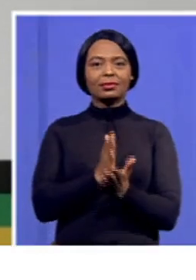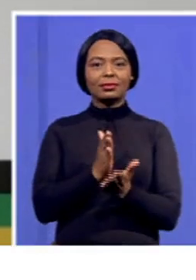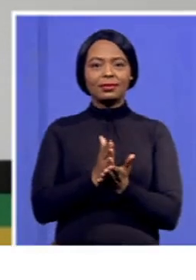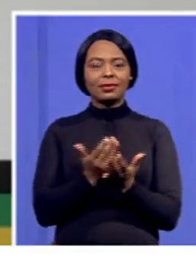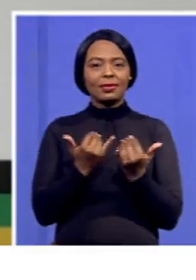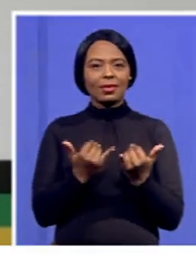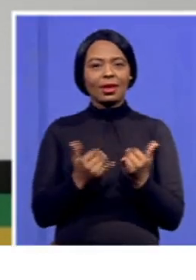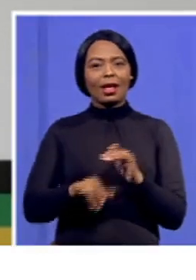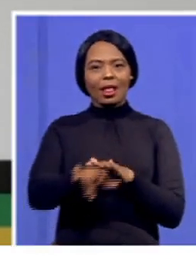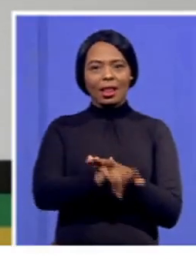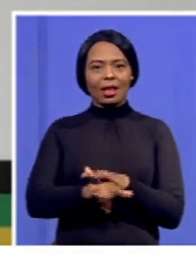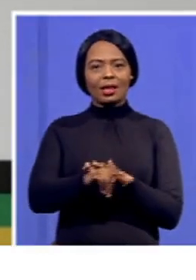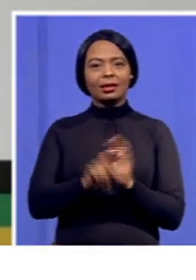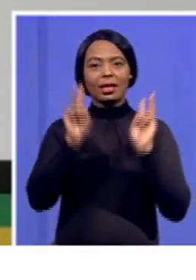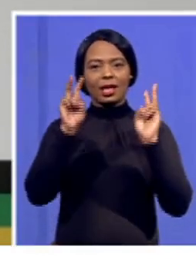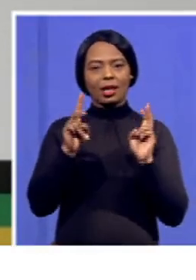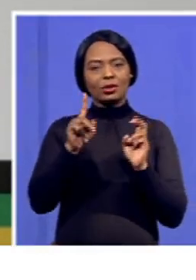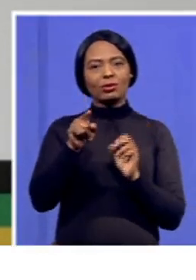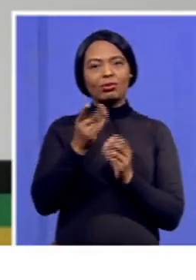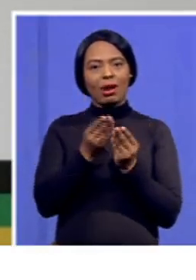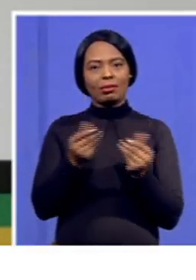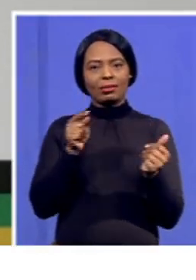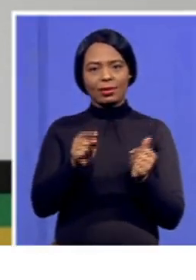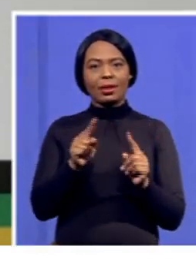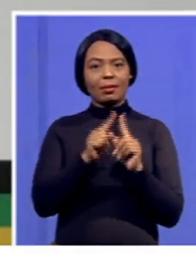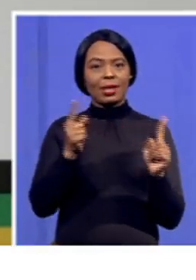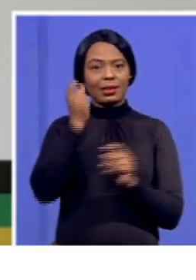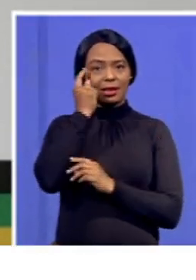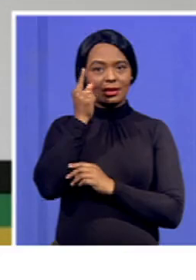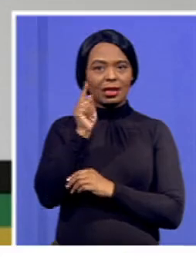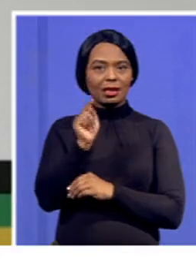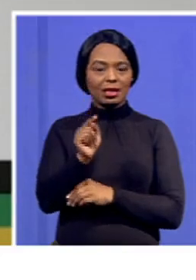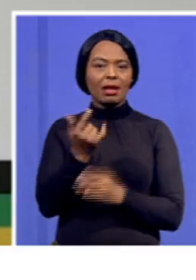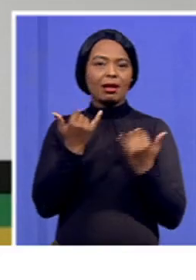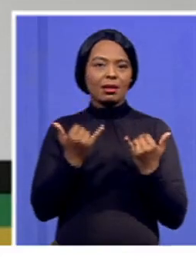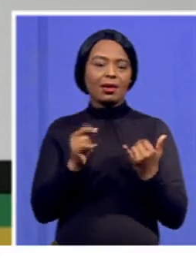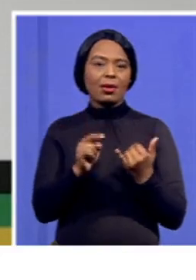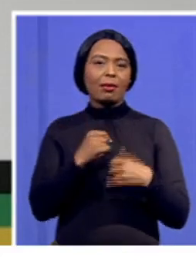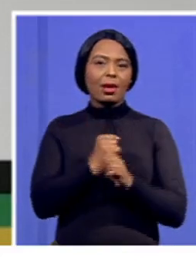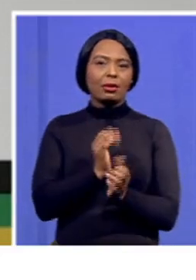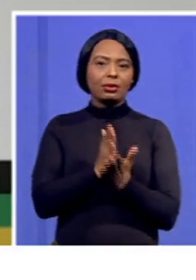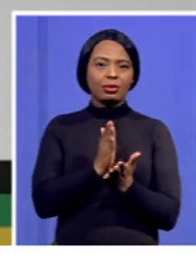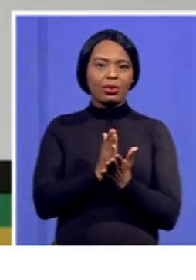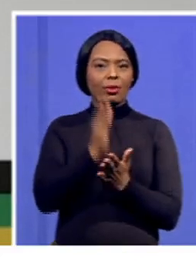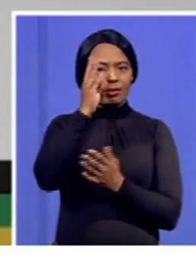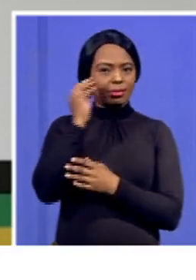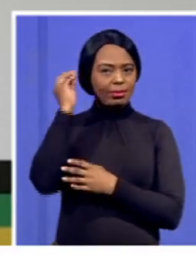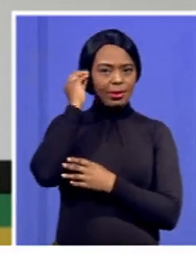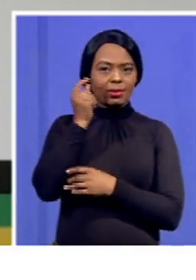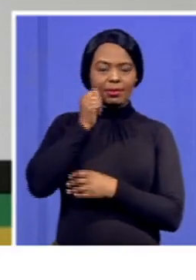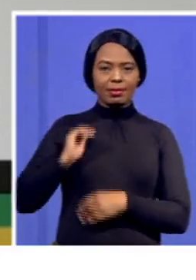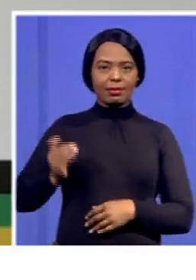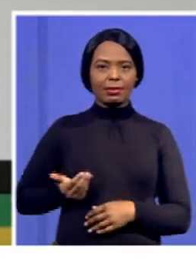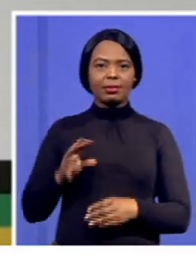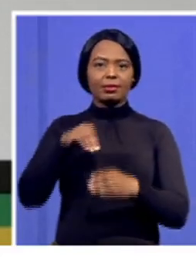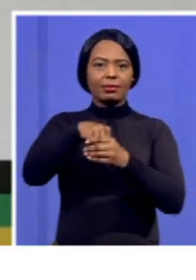addressed, the land issues are addressed. But we understood that this was underpeaked by ensuring that gender equality and economic inclusion